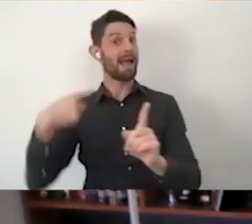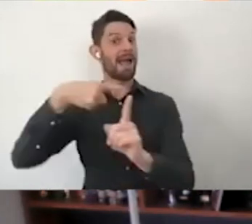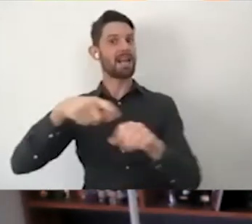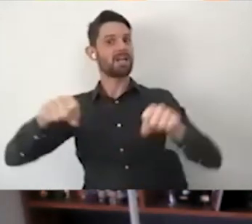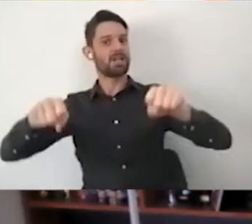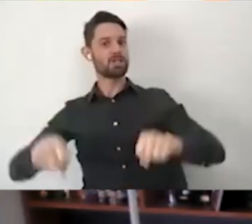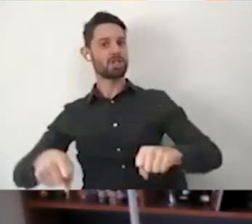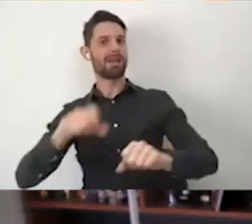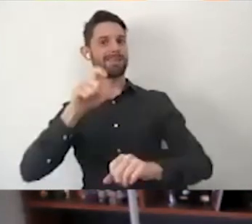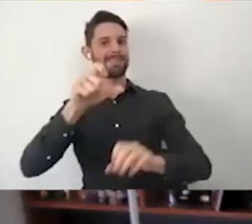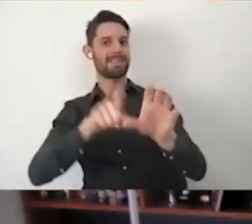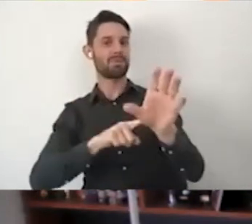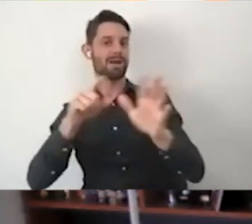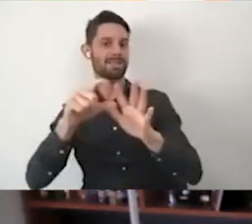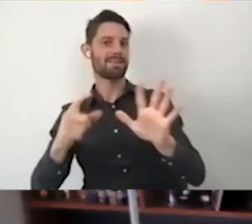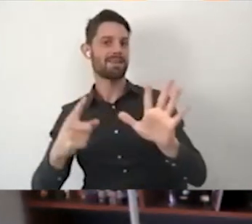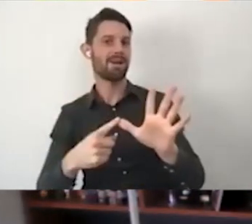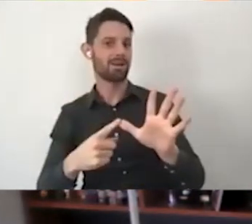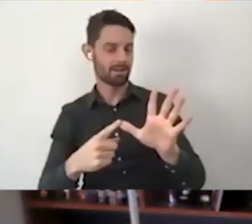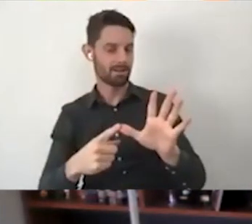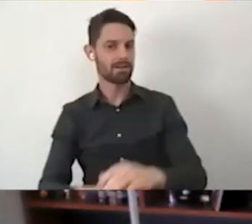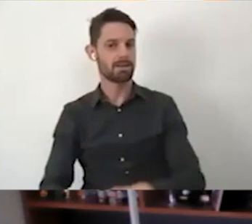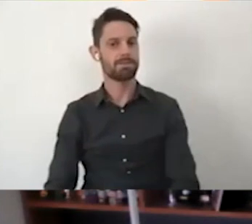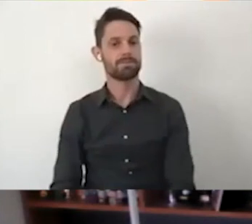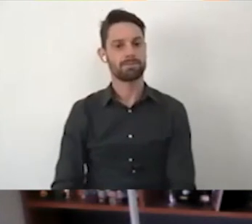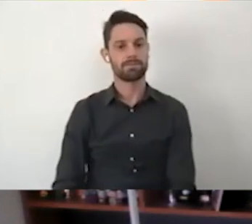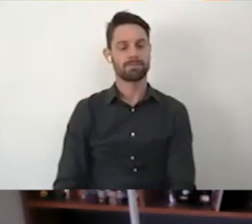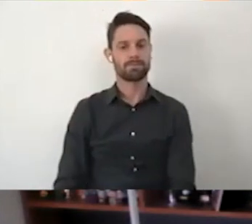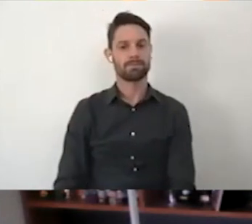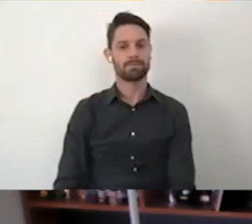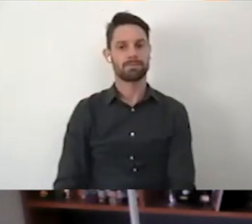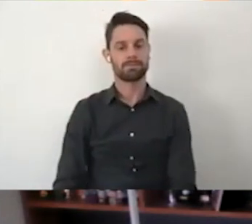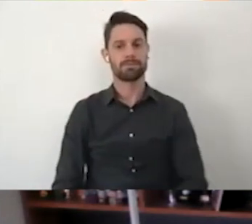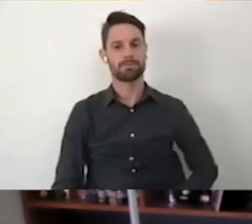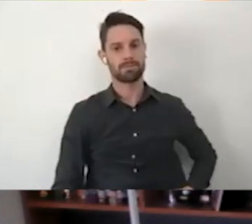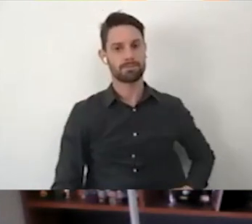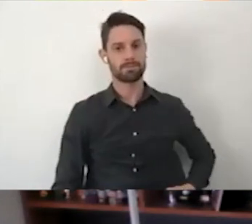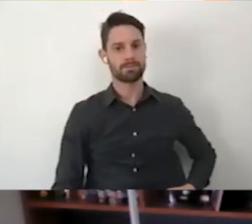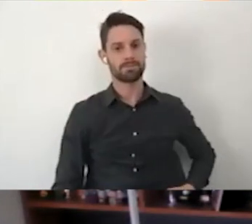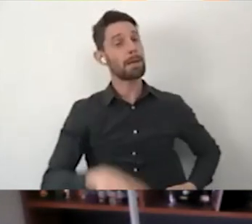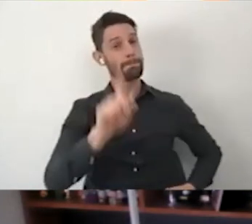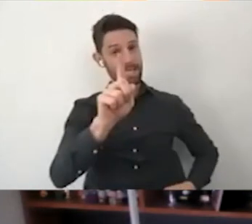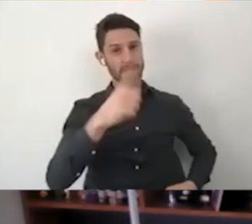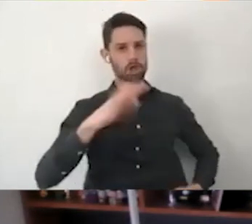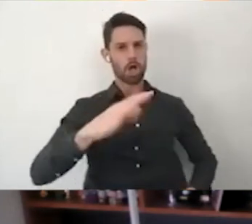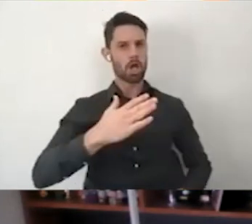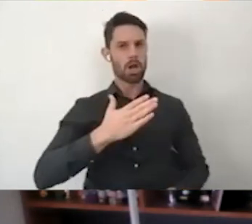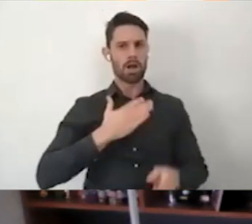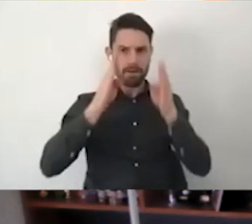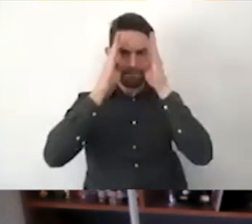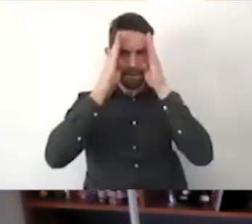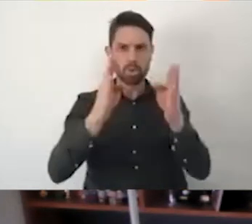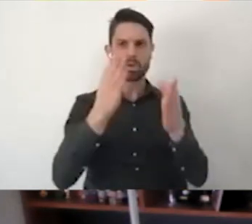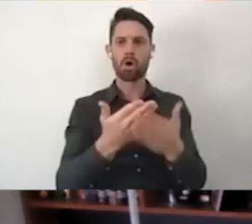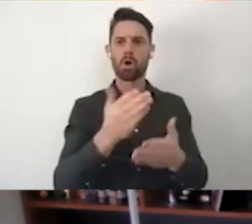Disability Australia, rather than focus on the challenges and the barriers that are